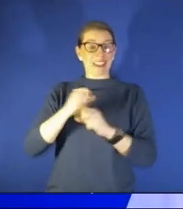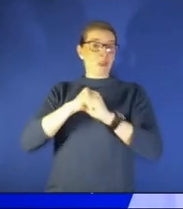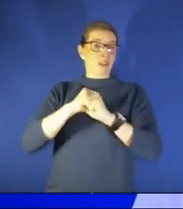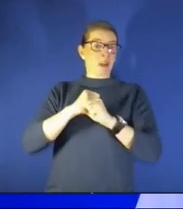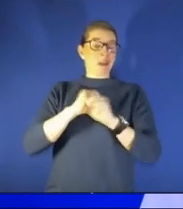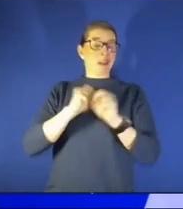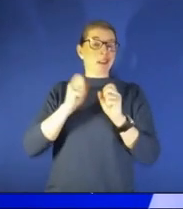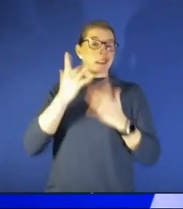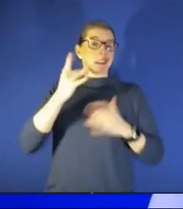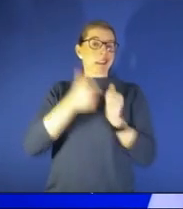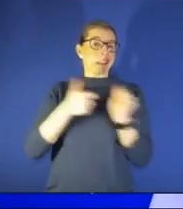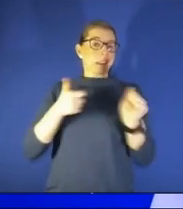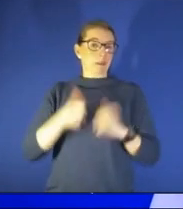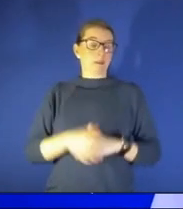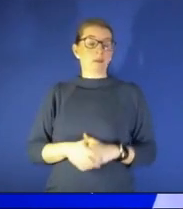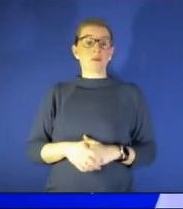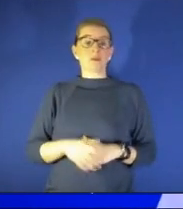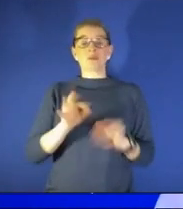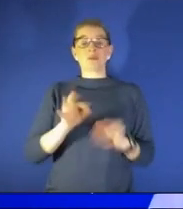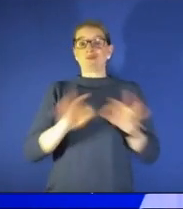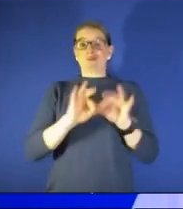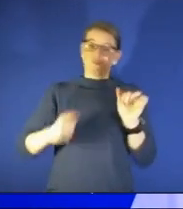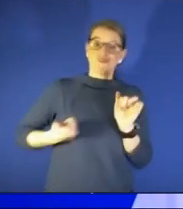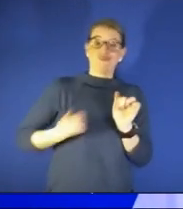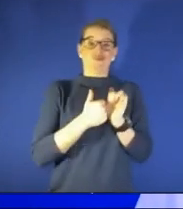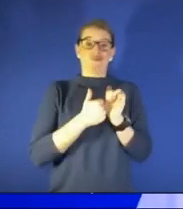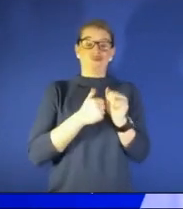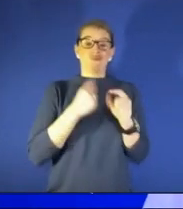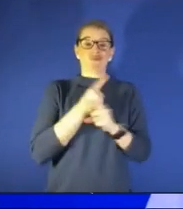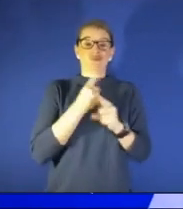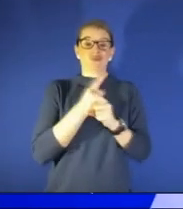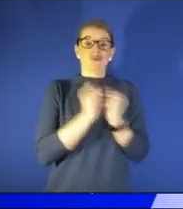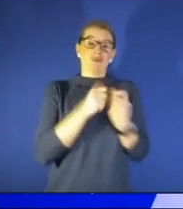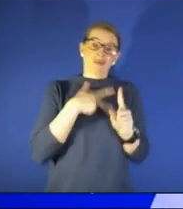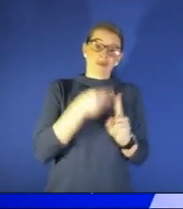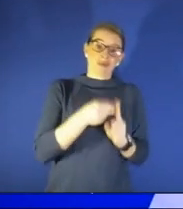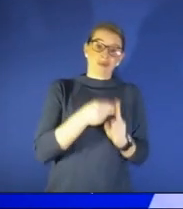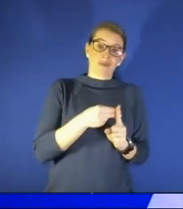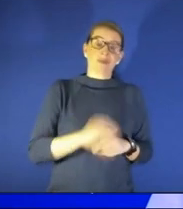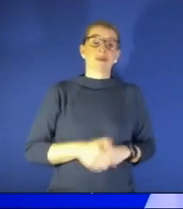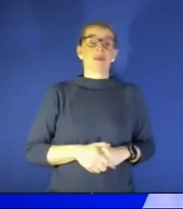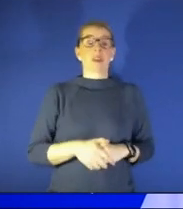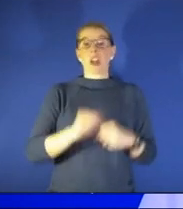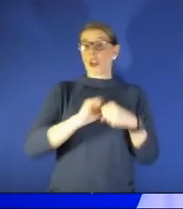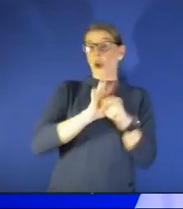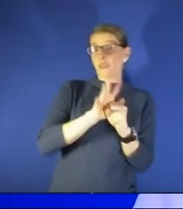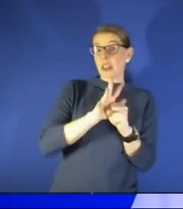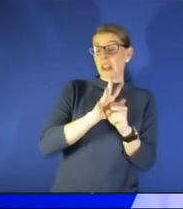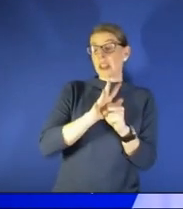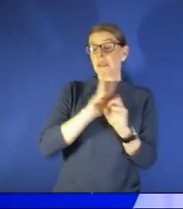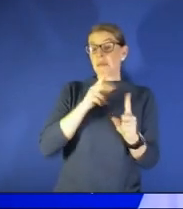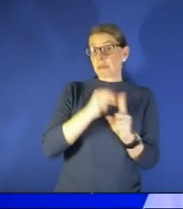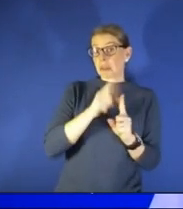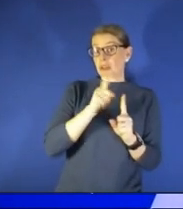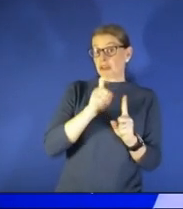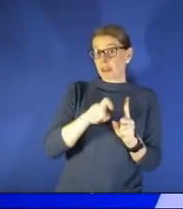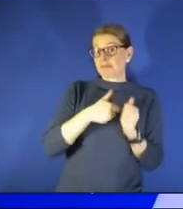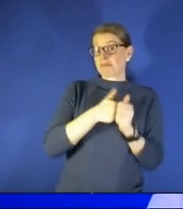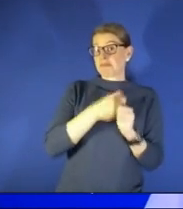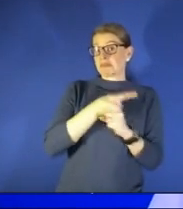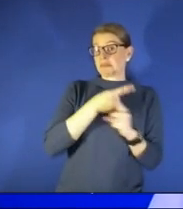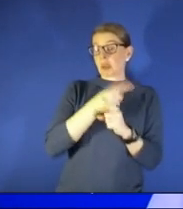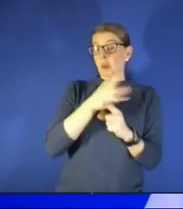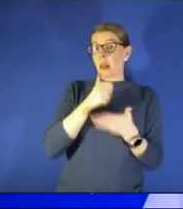important to stay up to date with your vaccinations whether that is covid vaccination which you should be up to date that will help protect you from any other